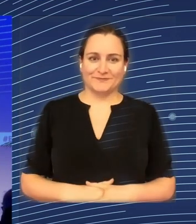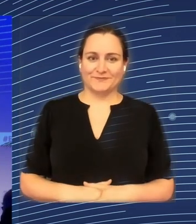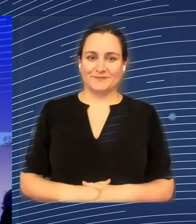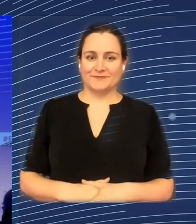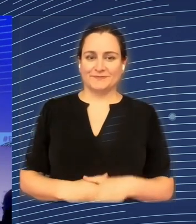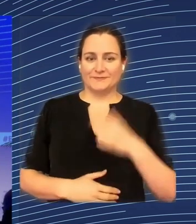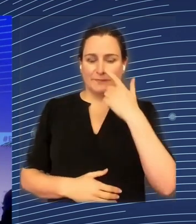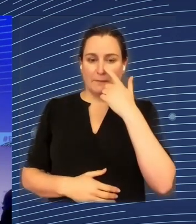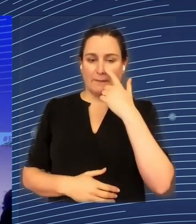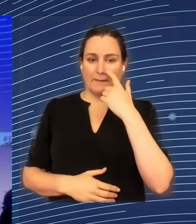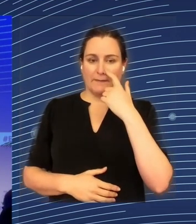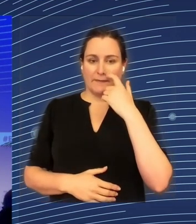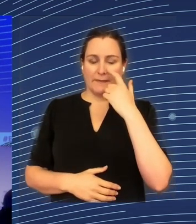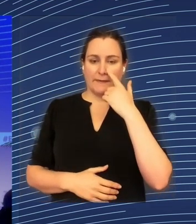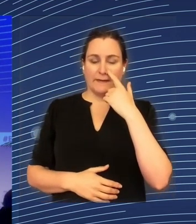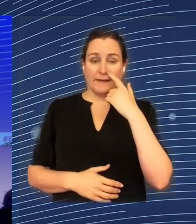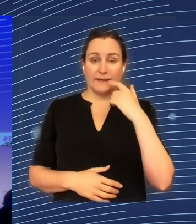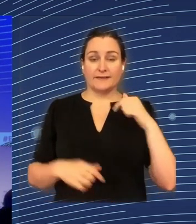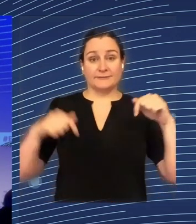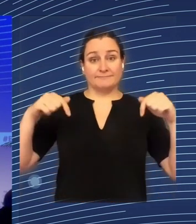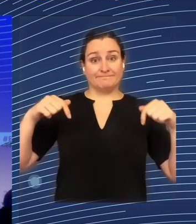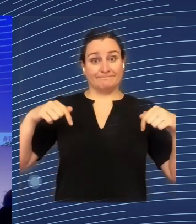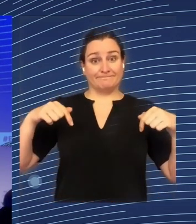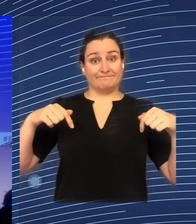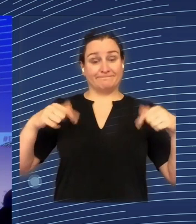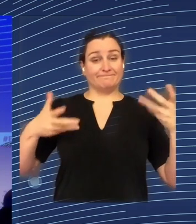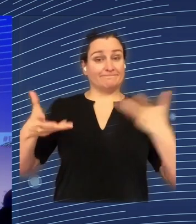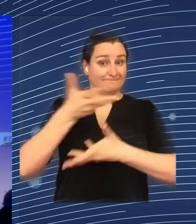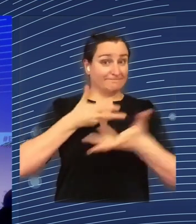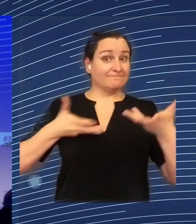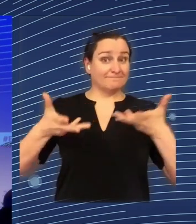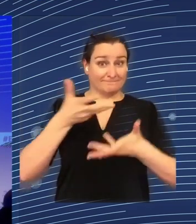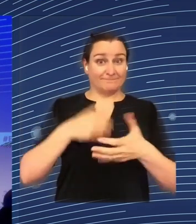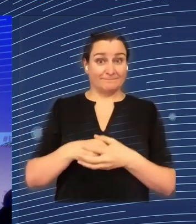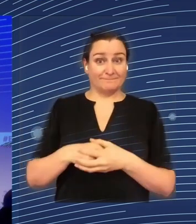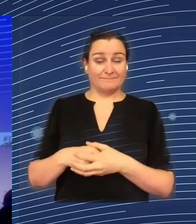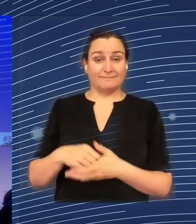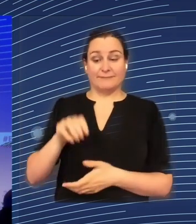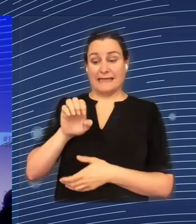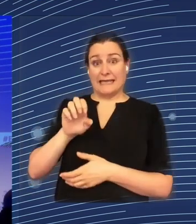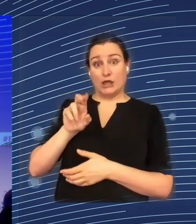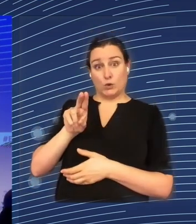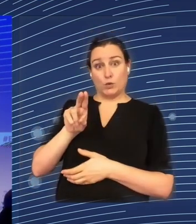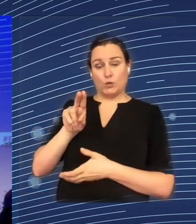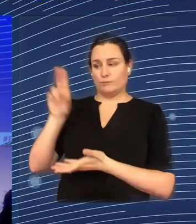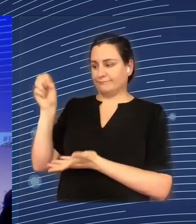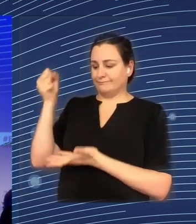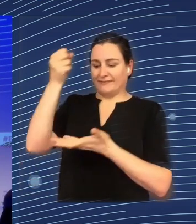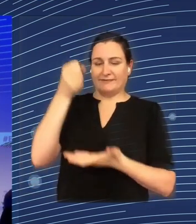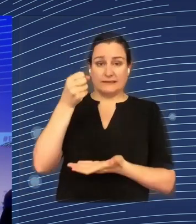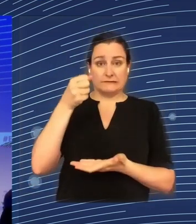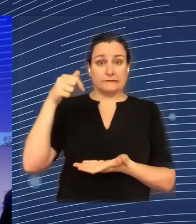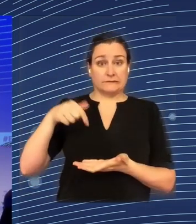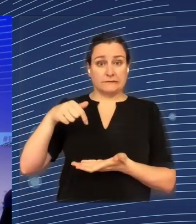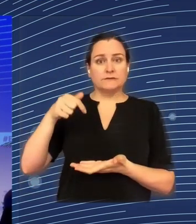The title of this round is The Future of EU Funds. And the focus